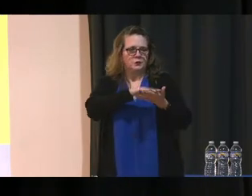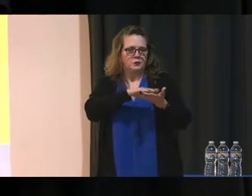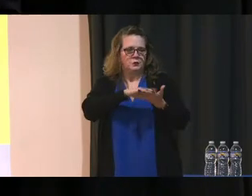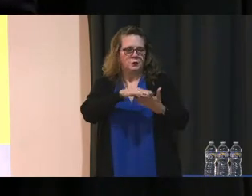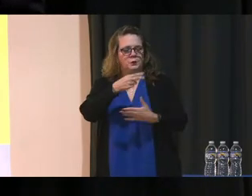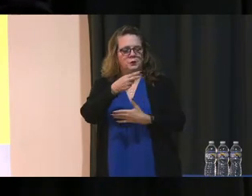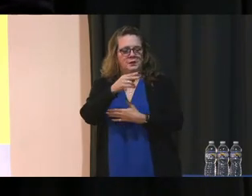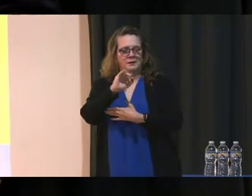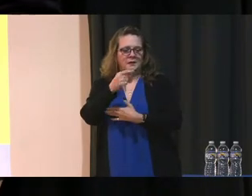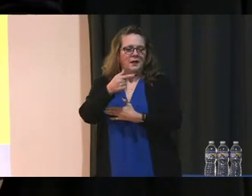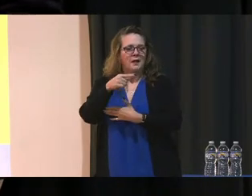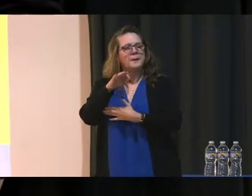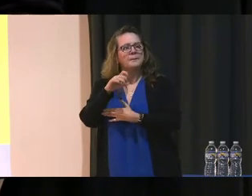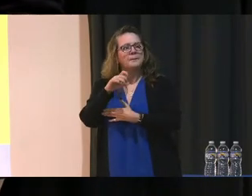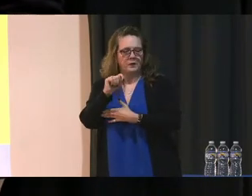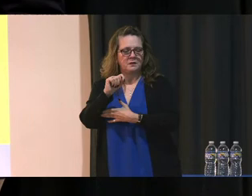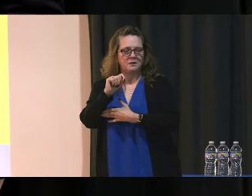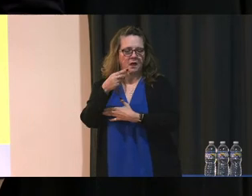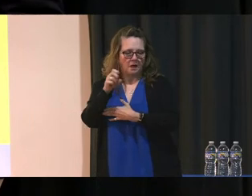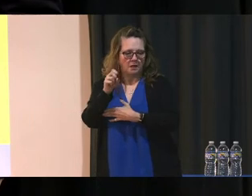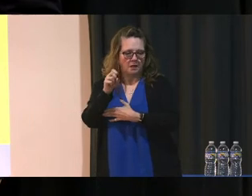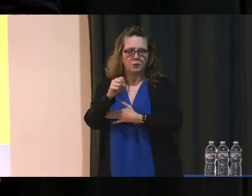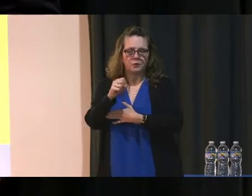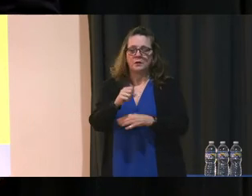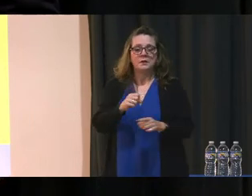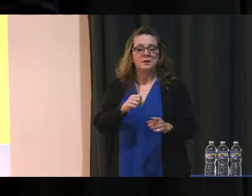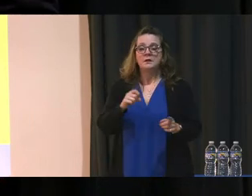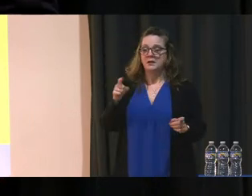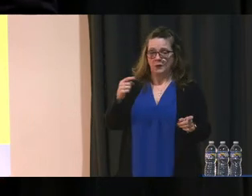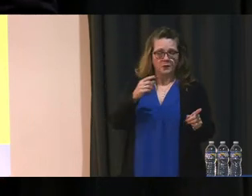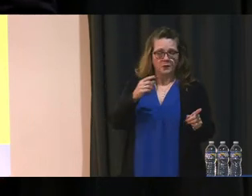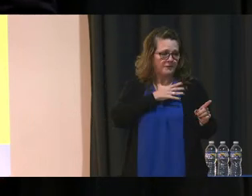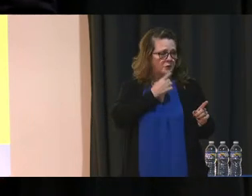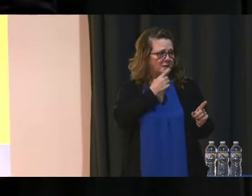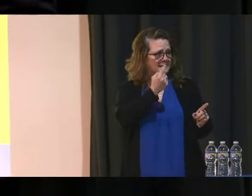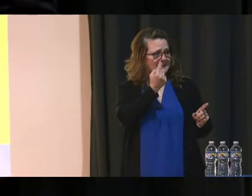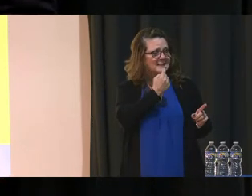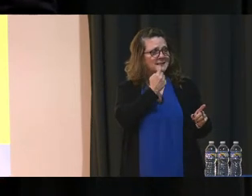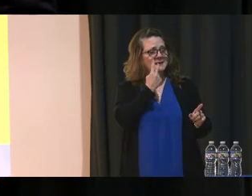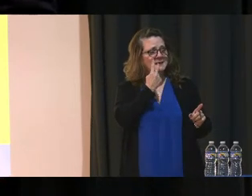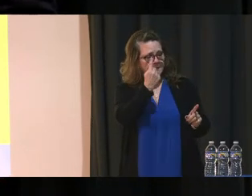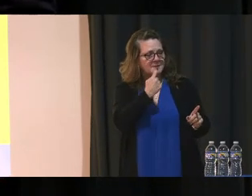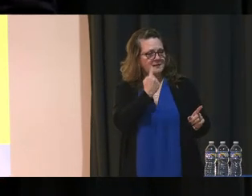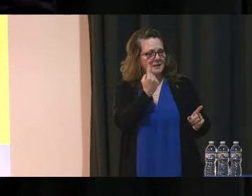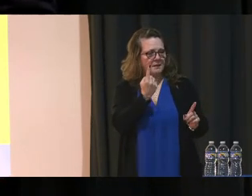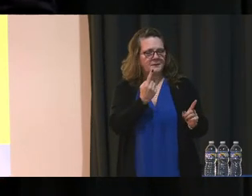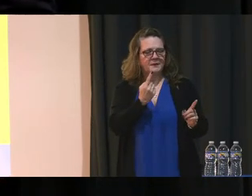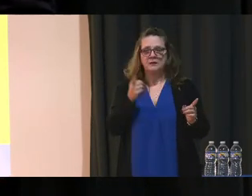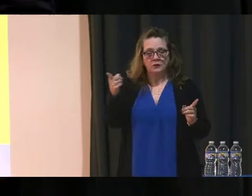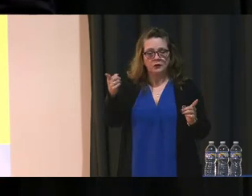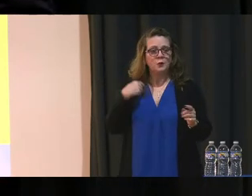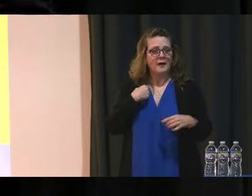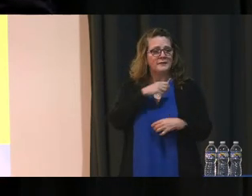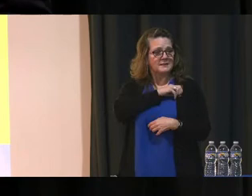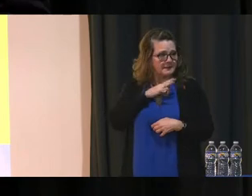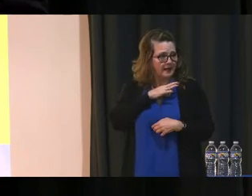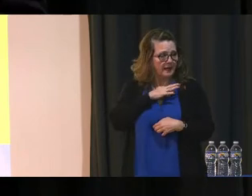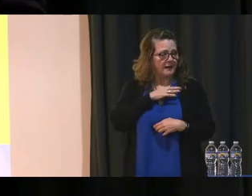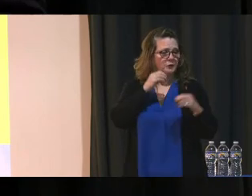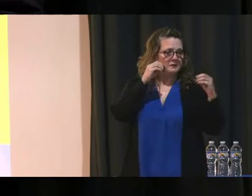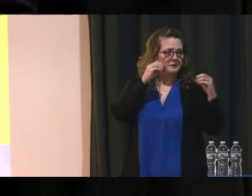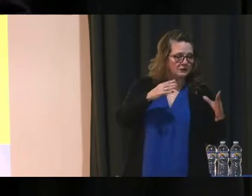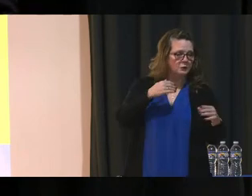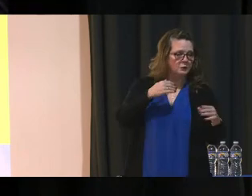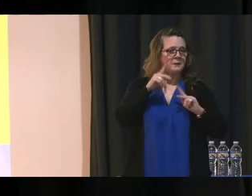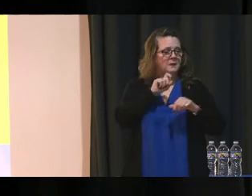And another thing about see something and say something, I mean, you have staff in the school. You have teachers. You